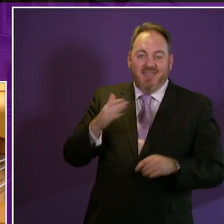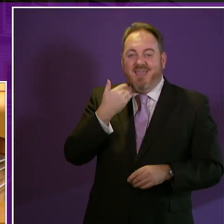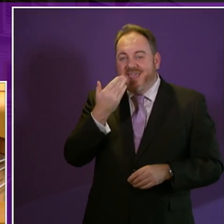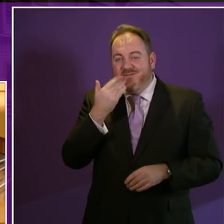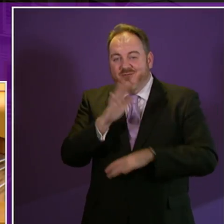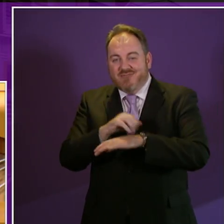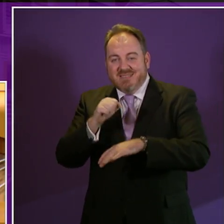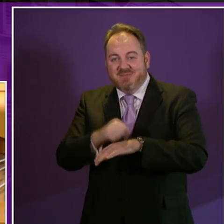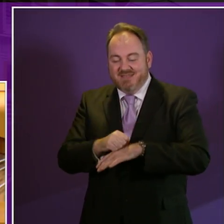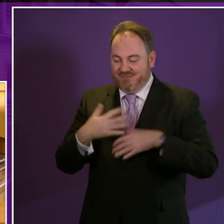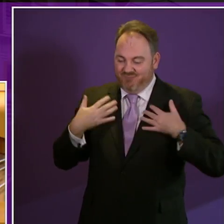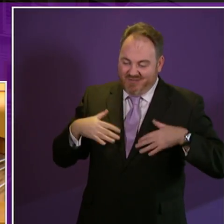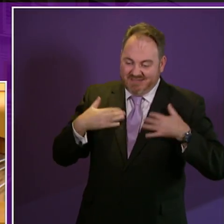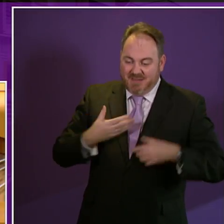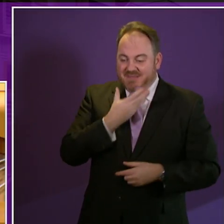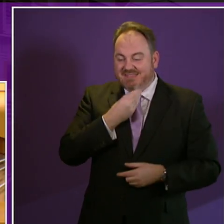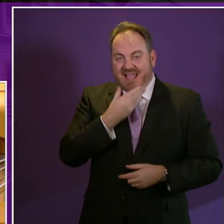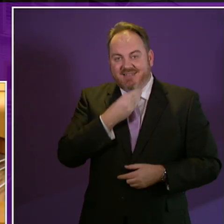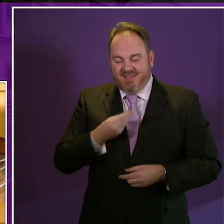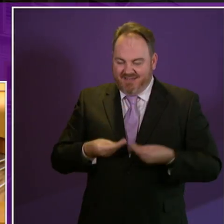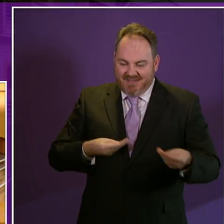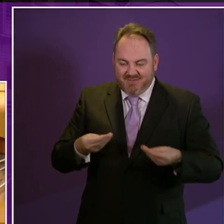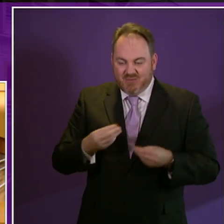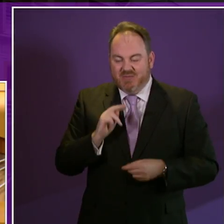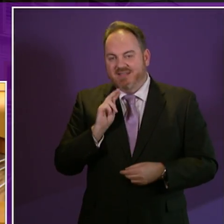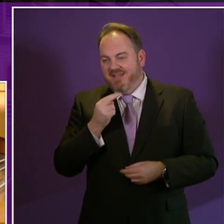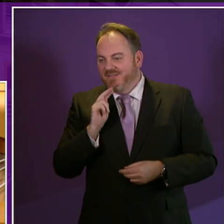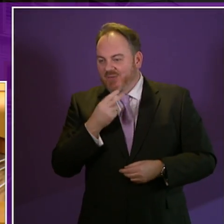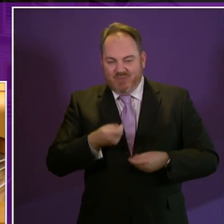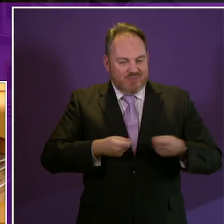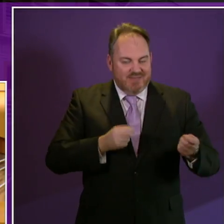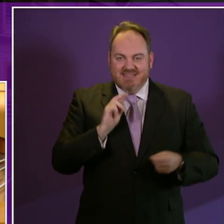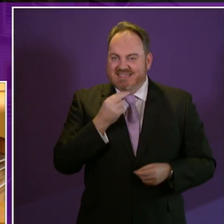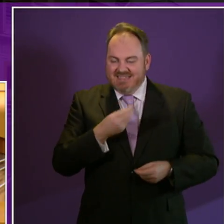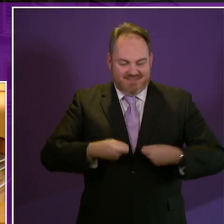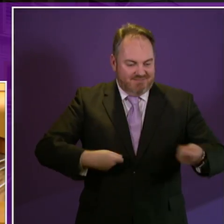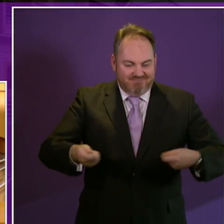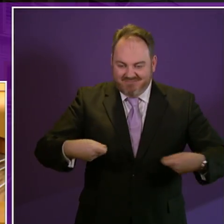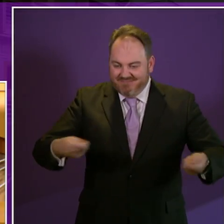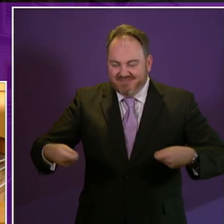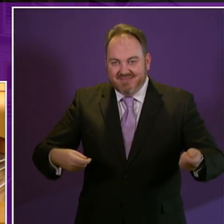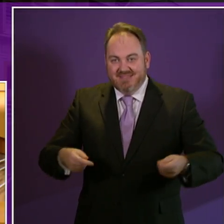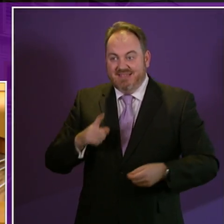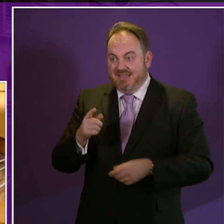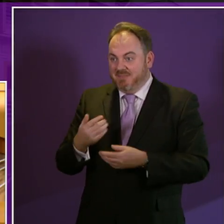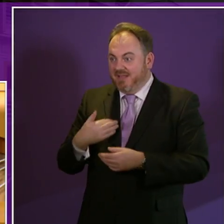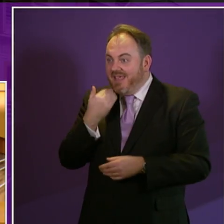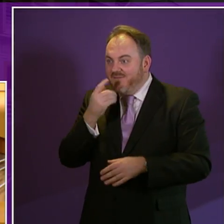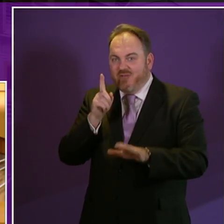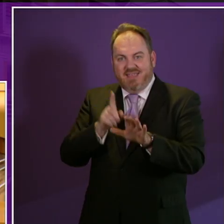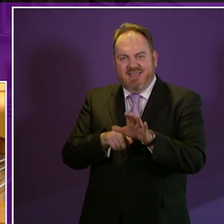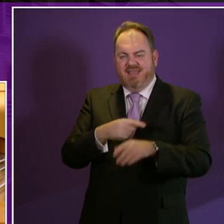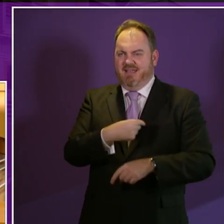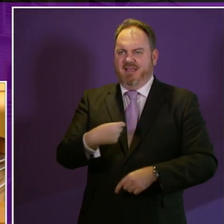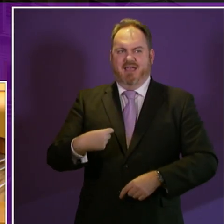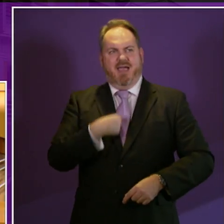dresses up as Santa and bestows presents on his nieces and nephews, which almost makes up for the fact that he spent most of the year telling us he was the